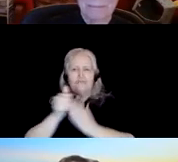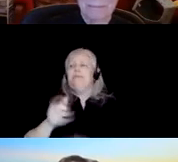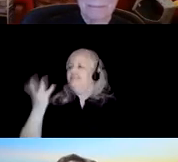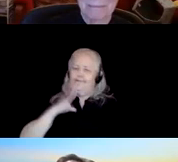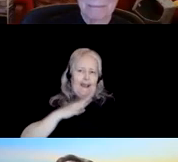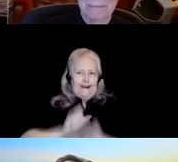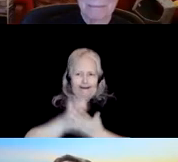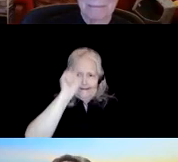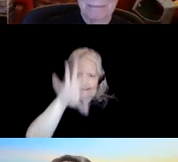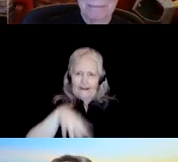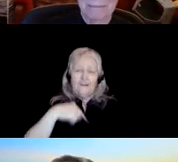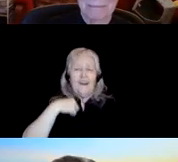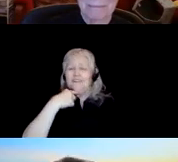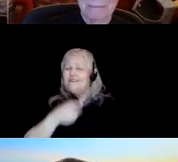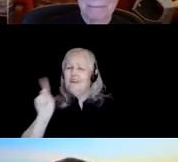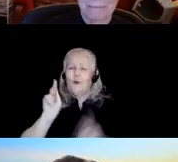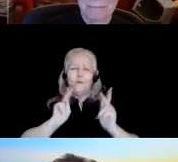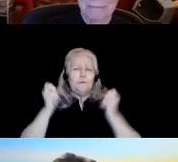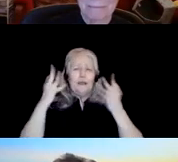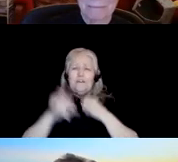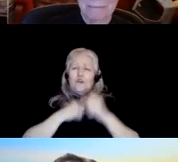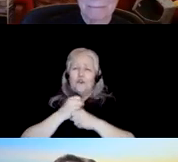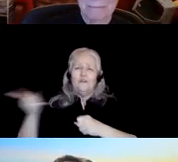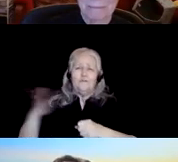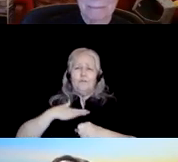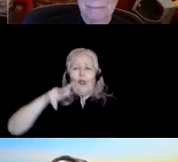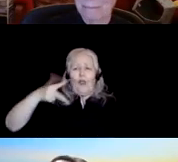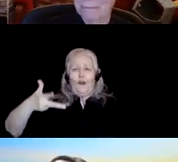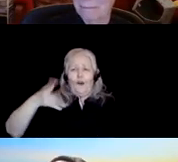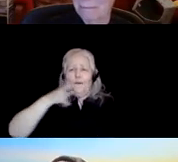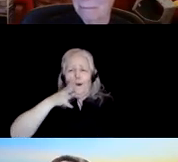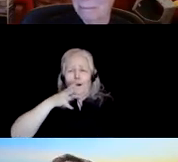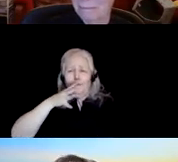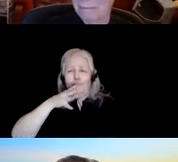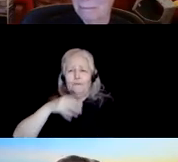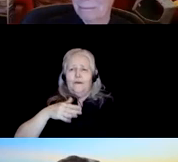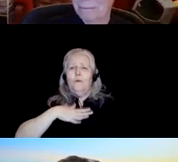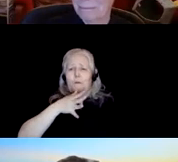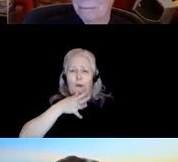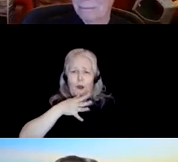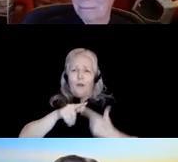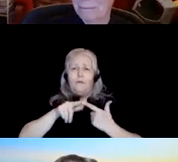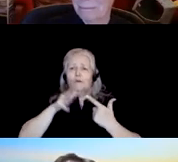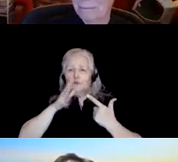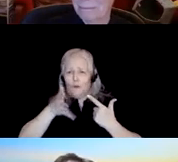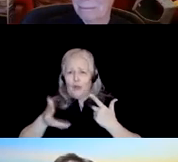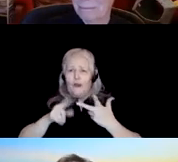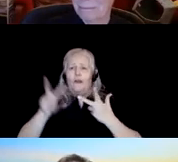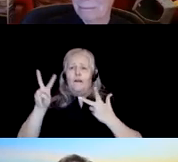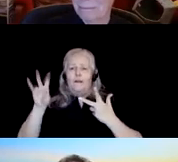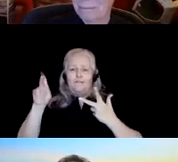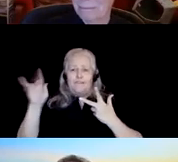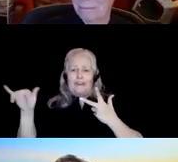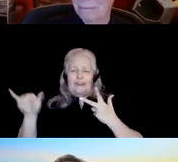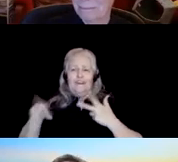As I've told people for decades, Vicki was my third mother, after my mother and my grandmother. She even made a big